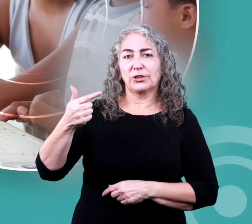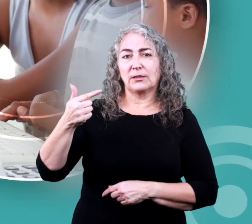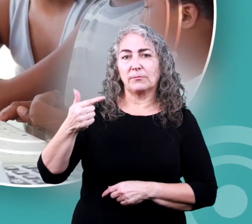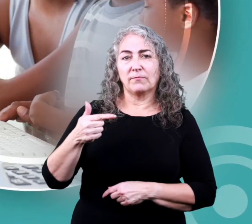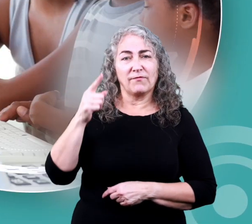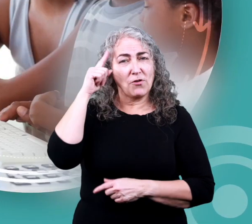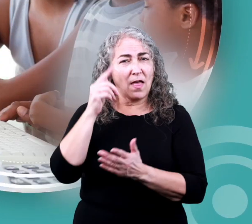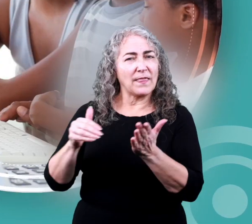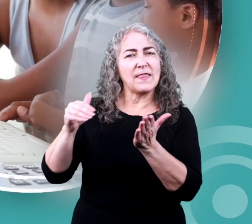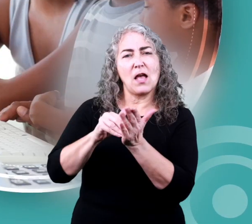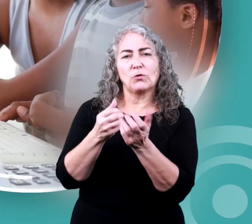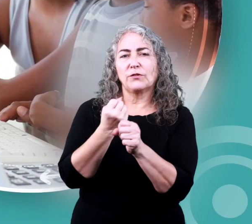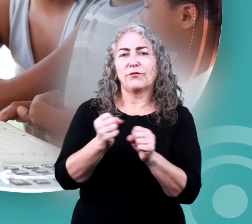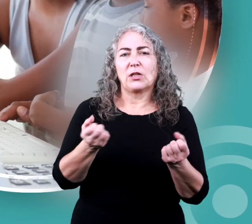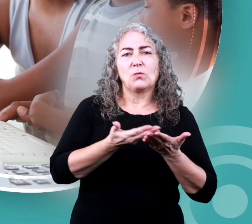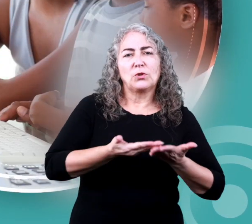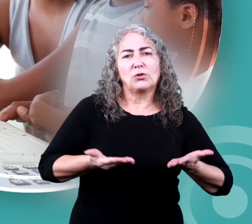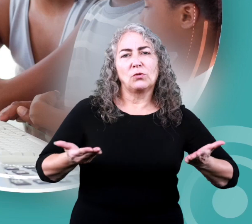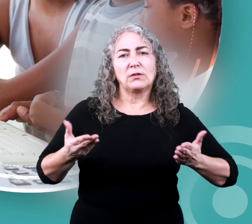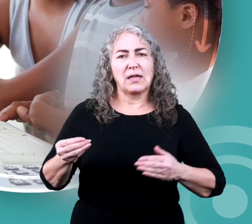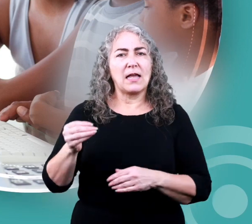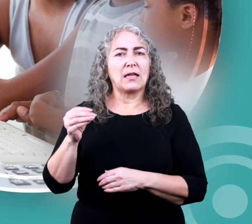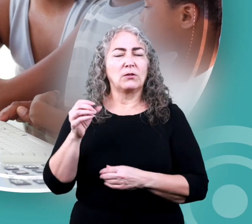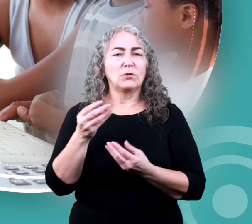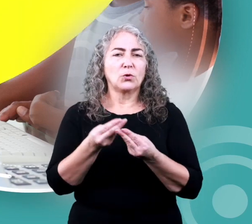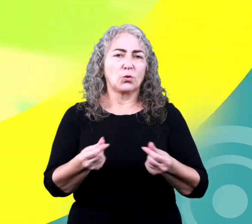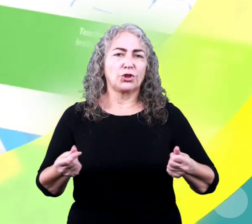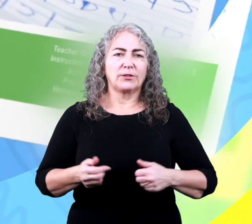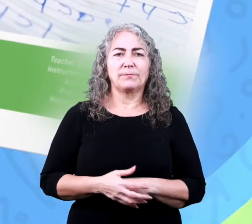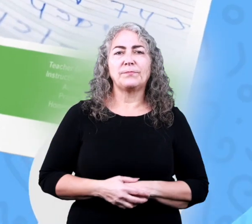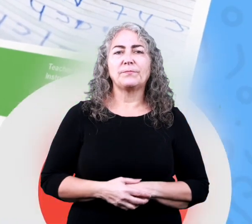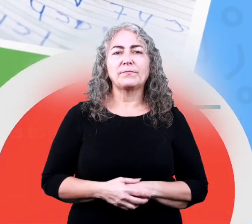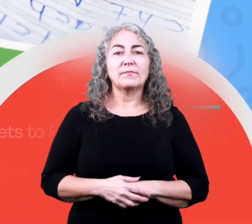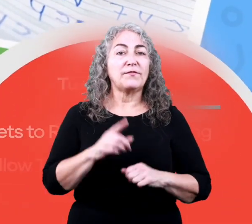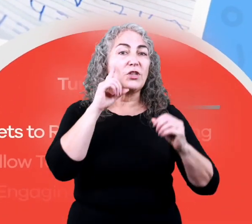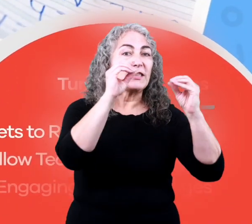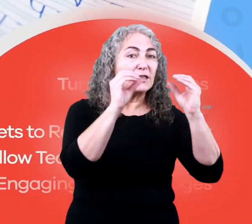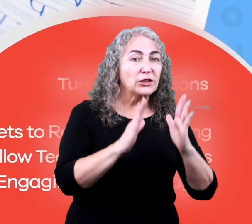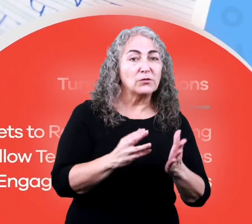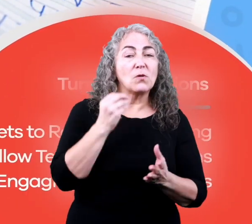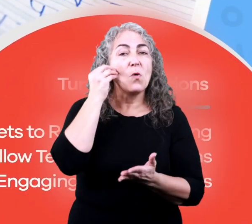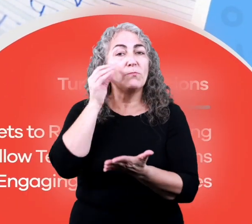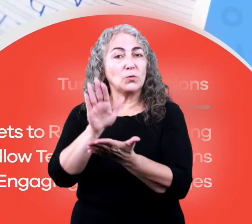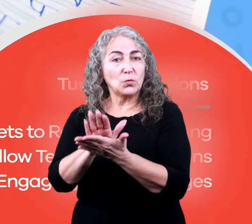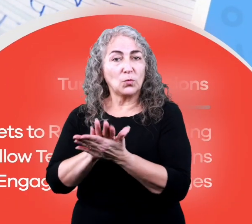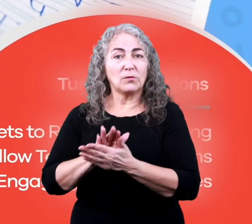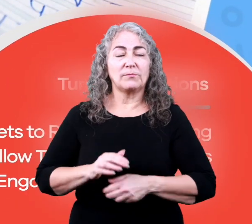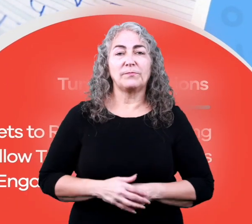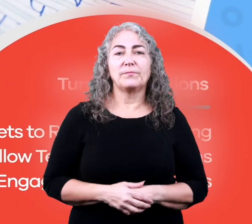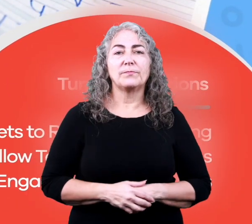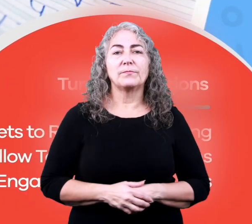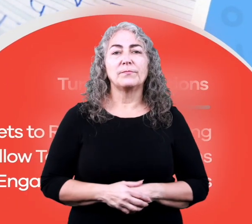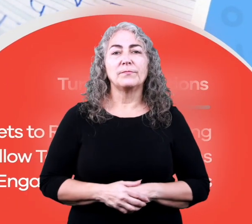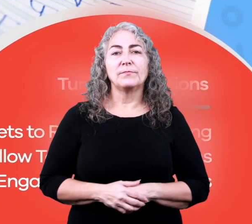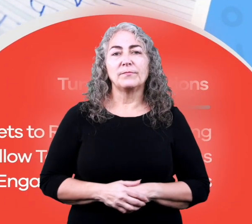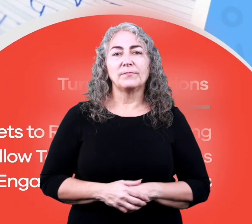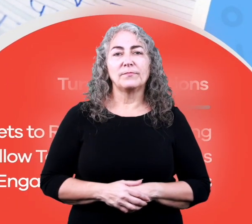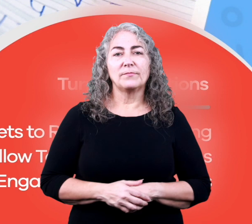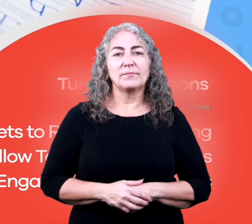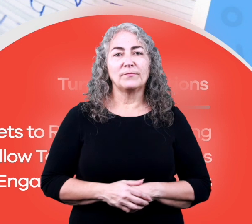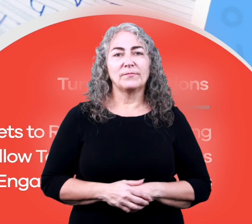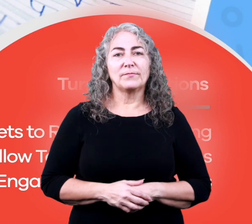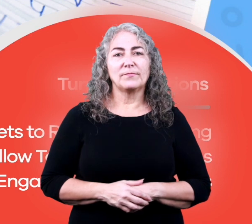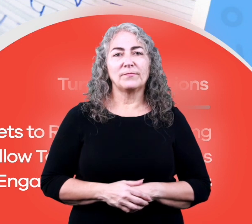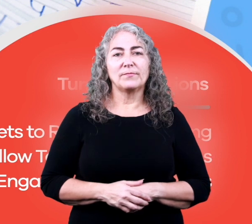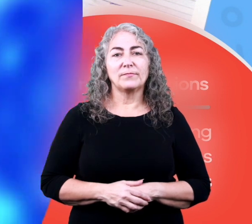for thousands of free resources resources and turnkey solutions for teachers and homeschoolers you